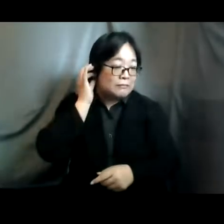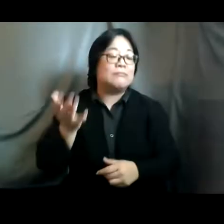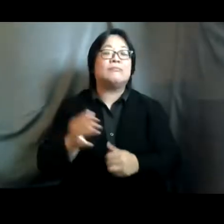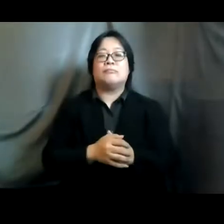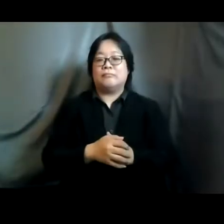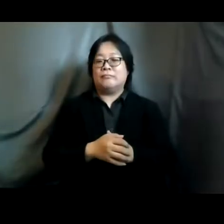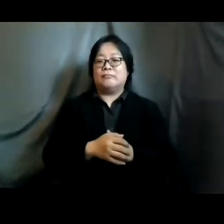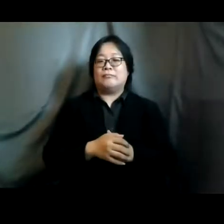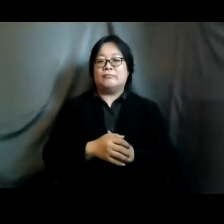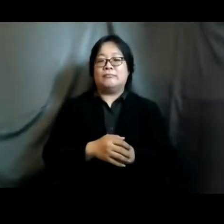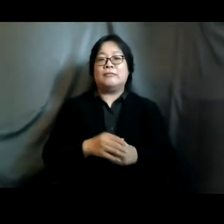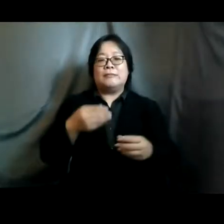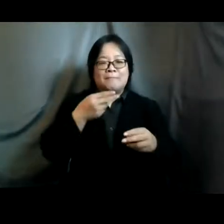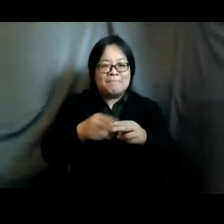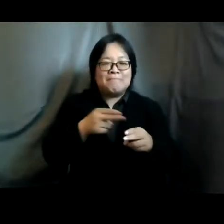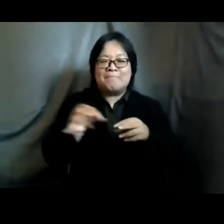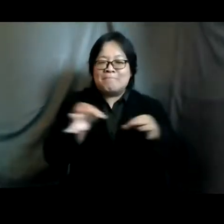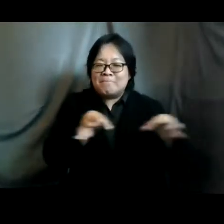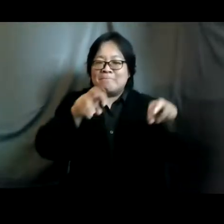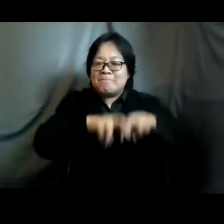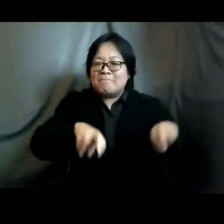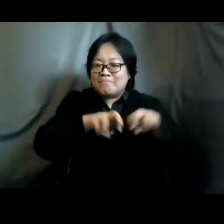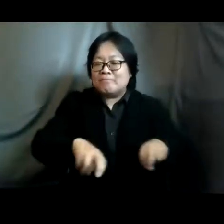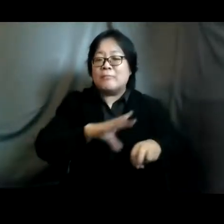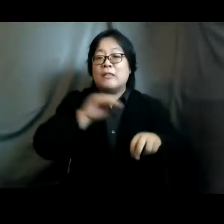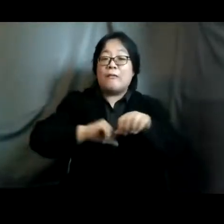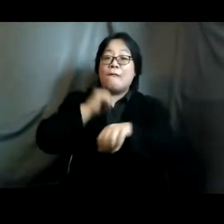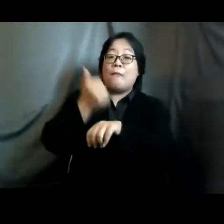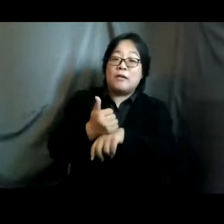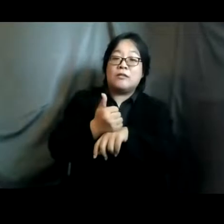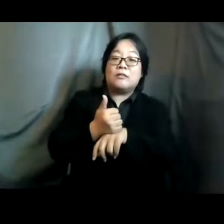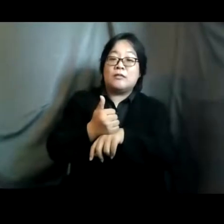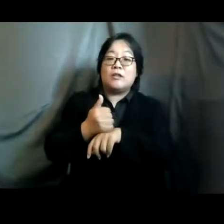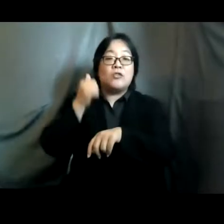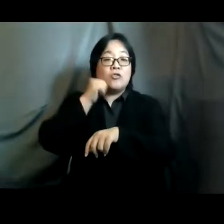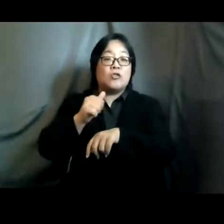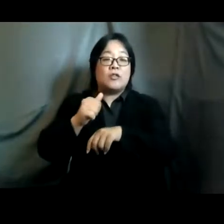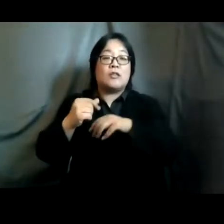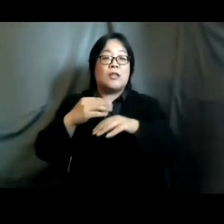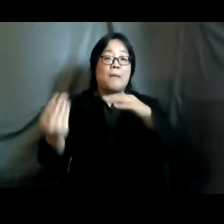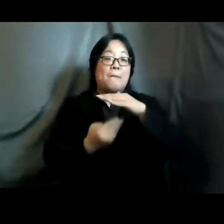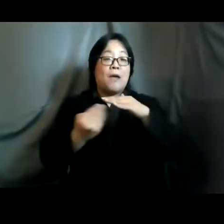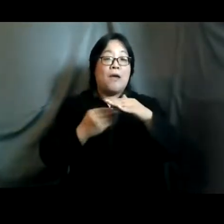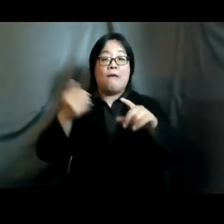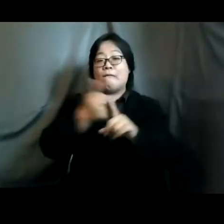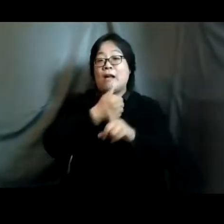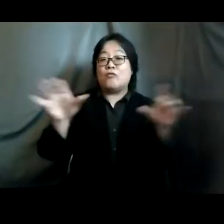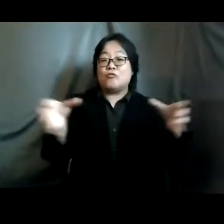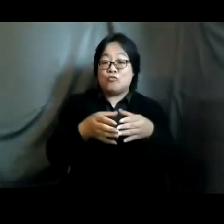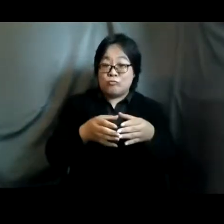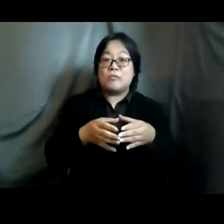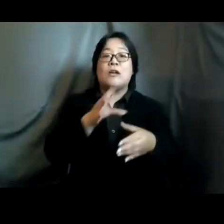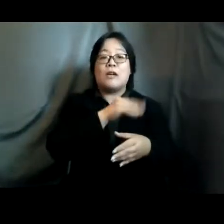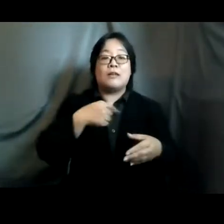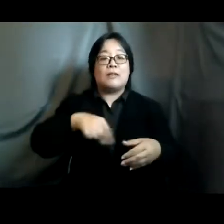analysis we also saw the formulation of a gender-based violence working group under our safety safety and